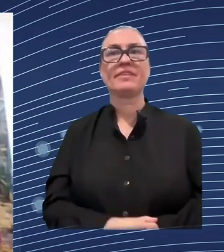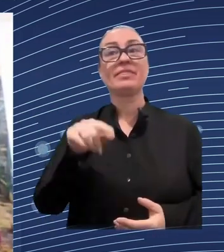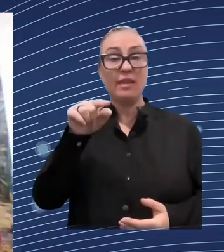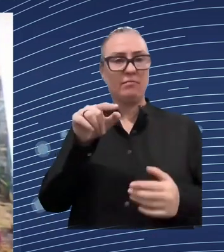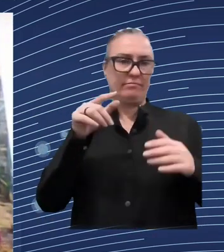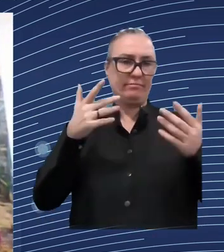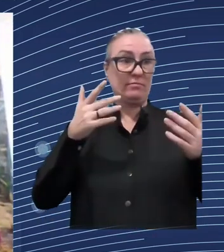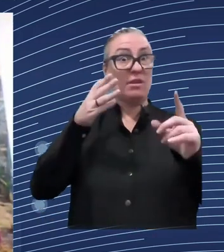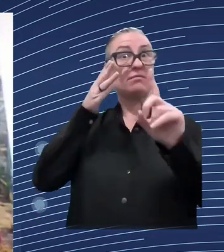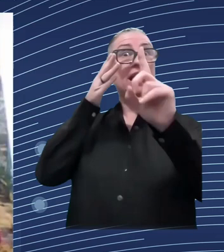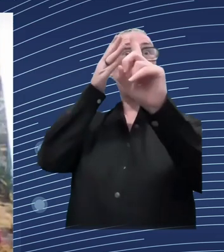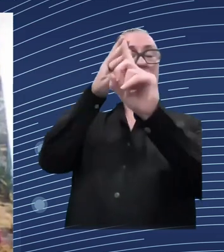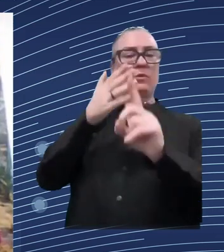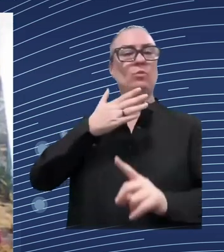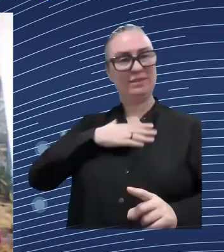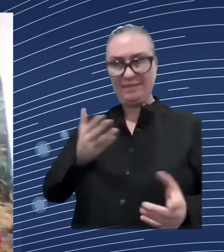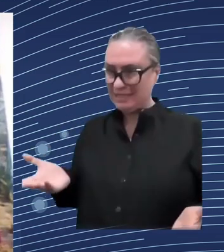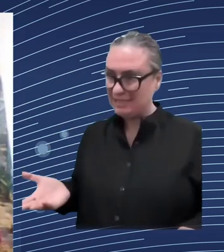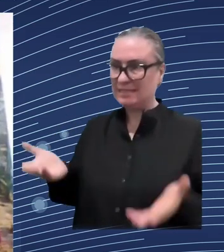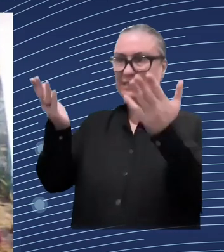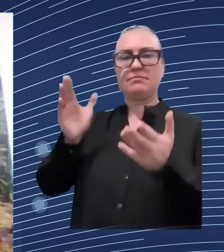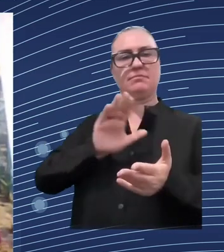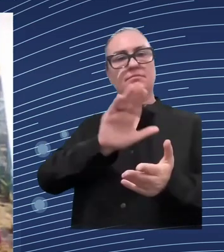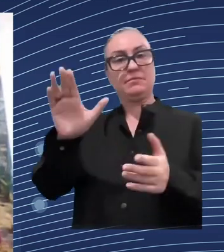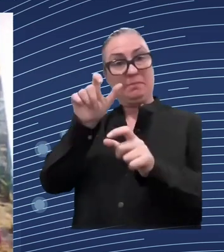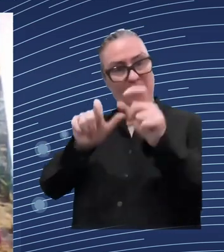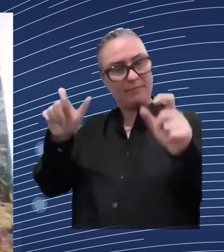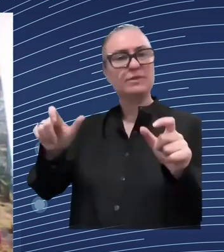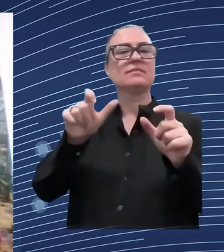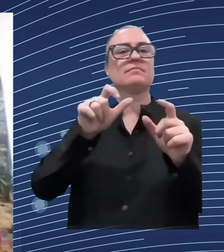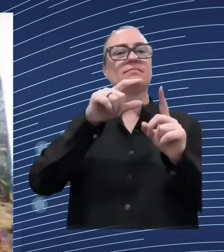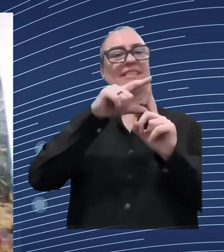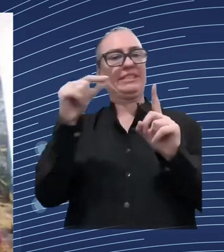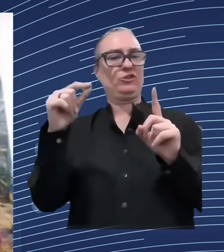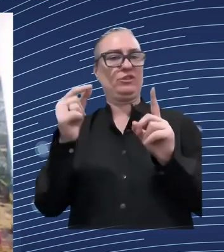other types of professions and to other types to give